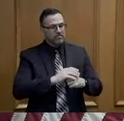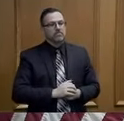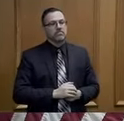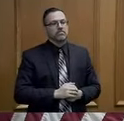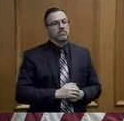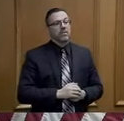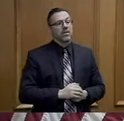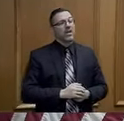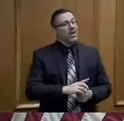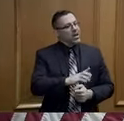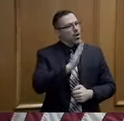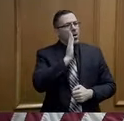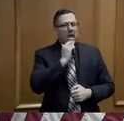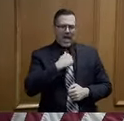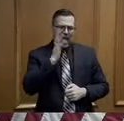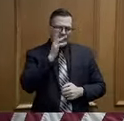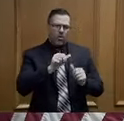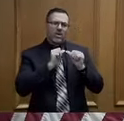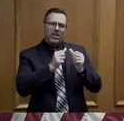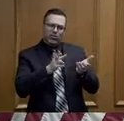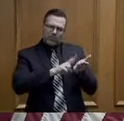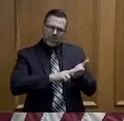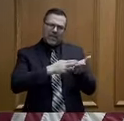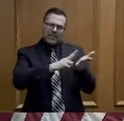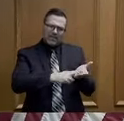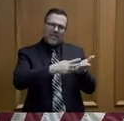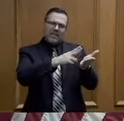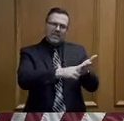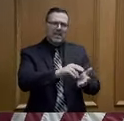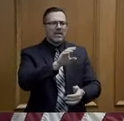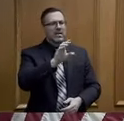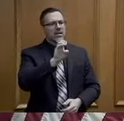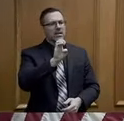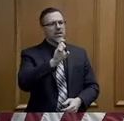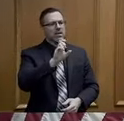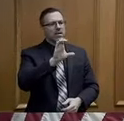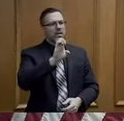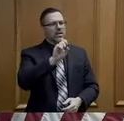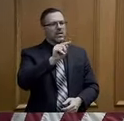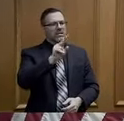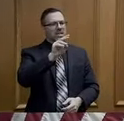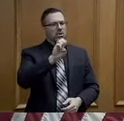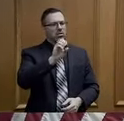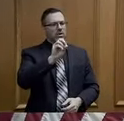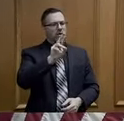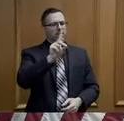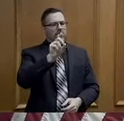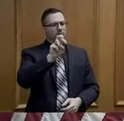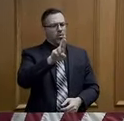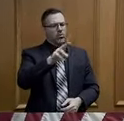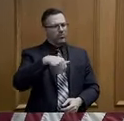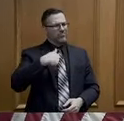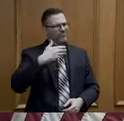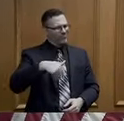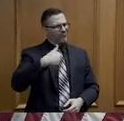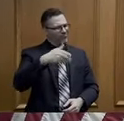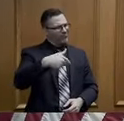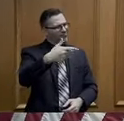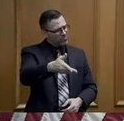at a time. We will sign executive orders one at a time as needed, all in an effort